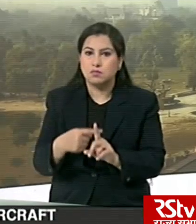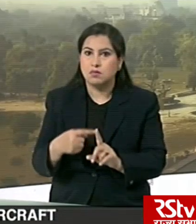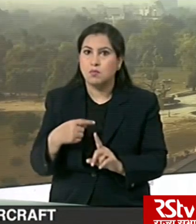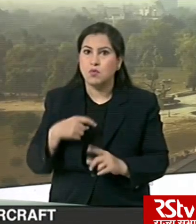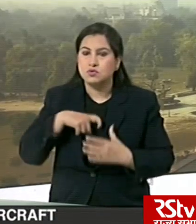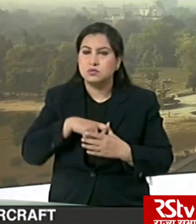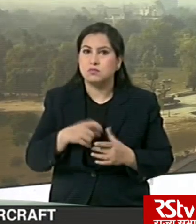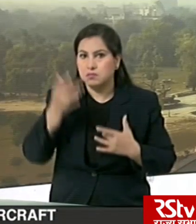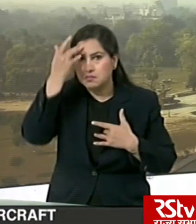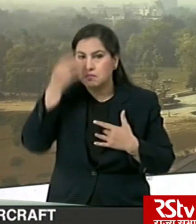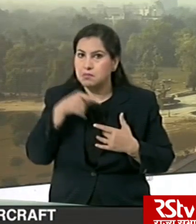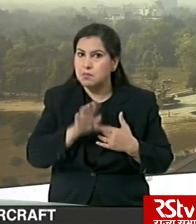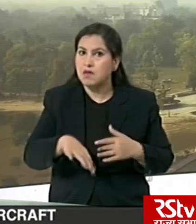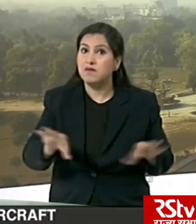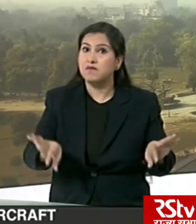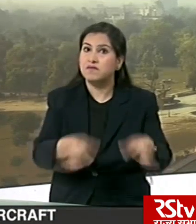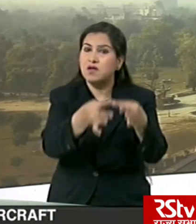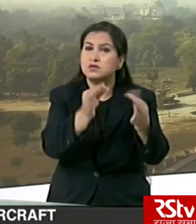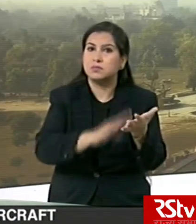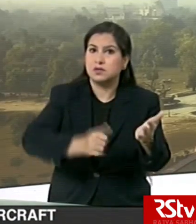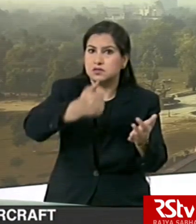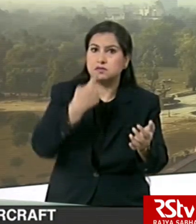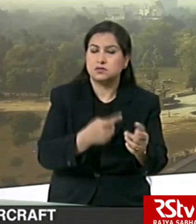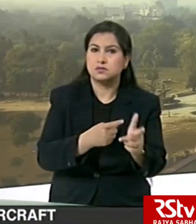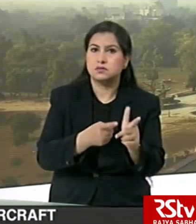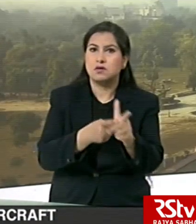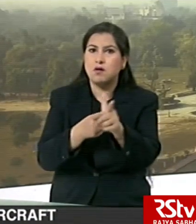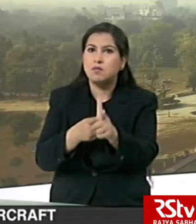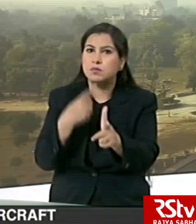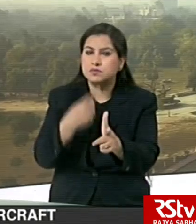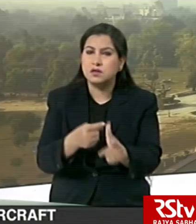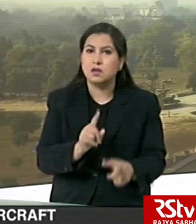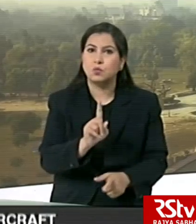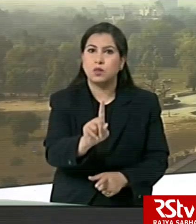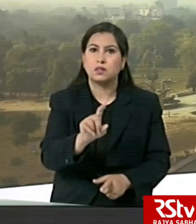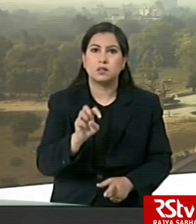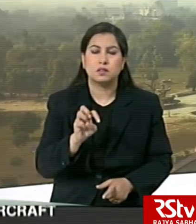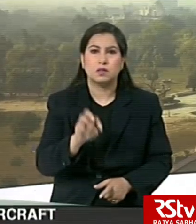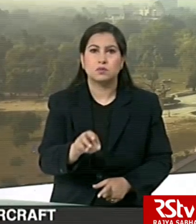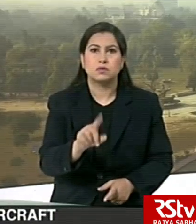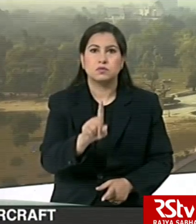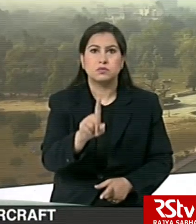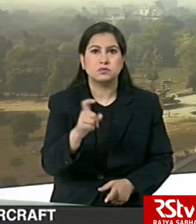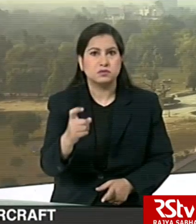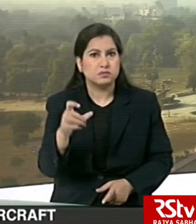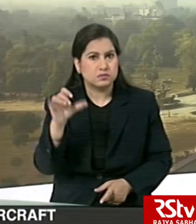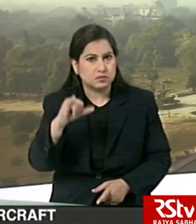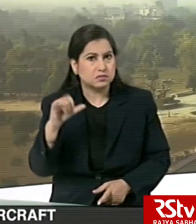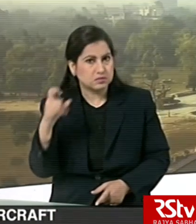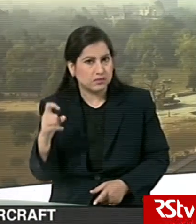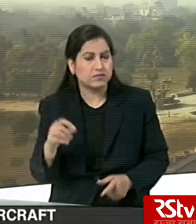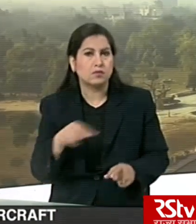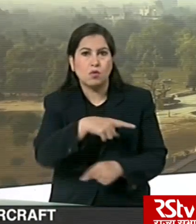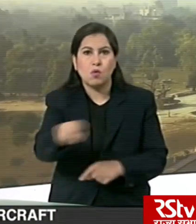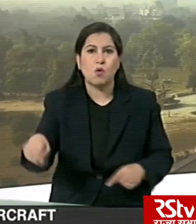COVID-19. France's Ministry for the Armed Forces said that 1,767 marinas, nearly